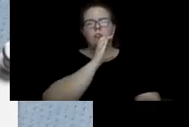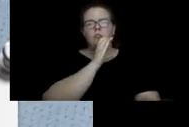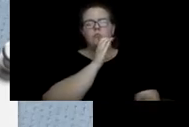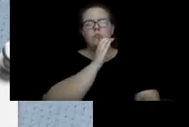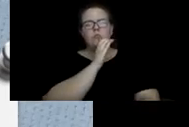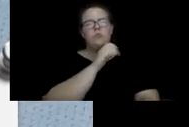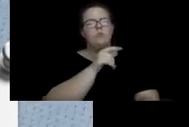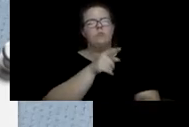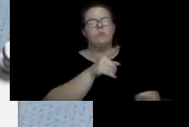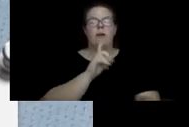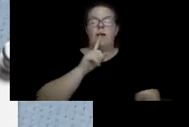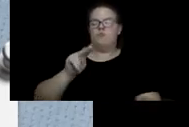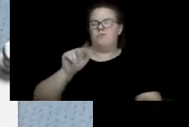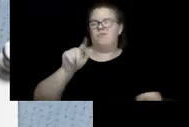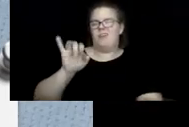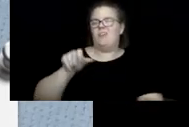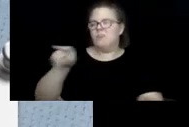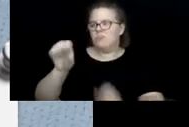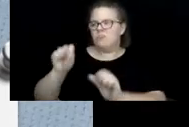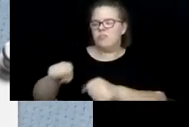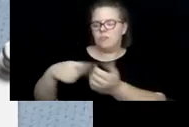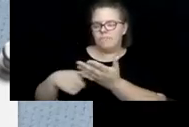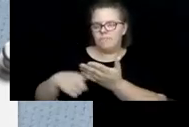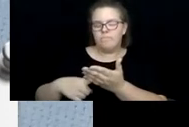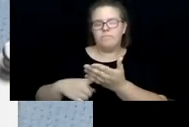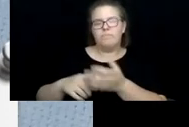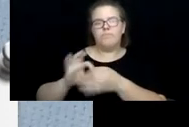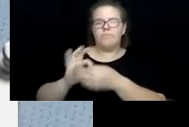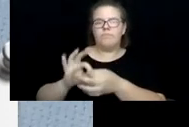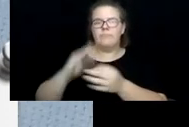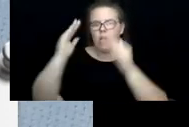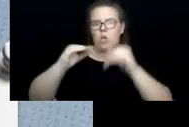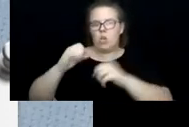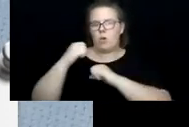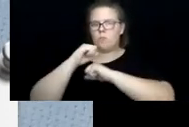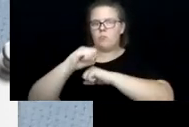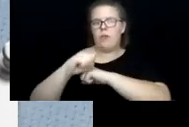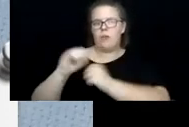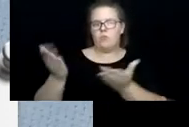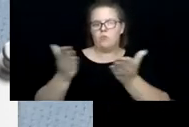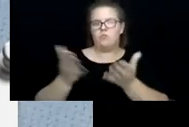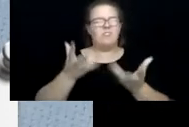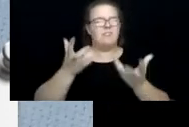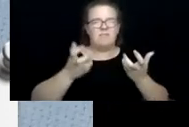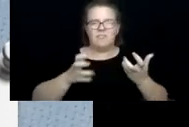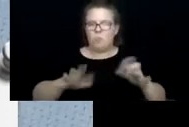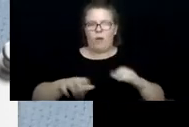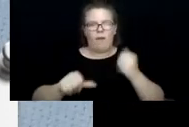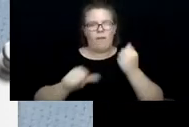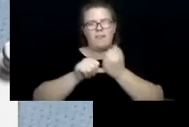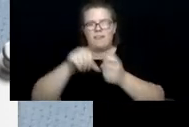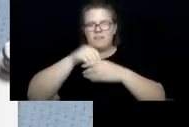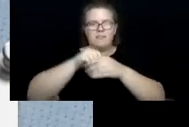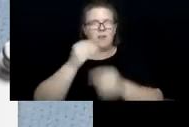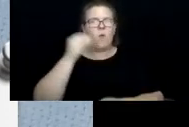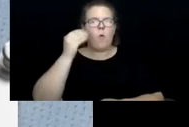sure Natalie can speak to about adult protective services, did not want their aides in their home. So there was those type